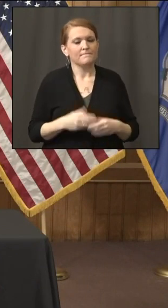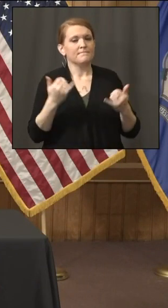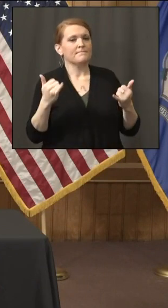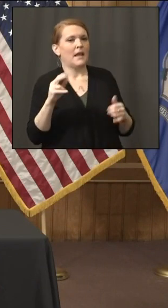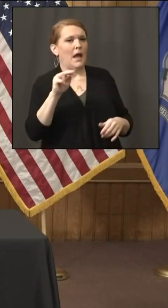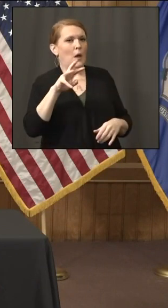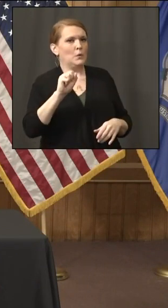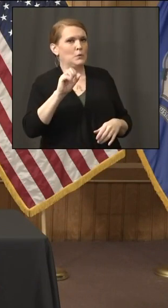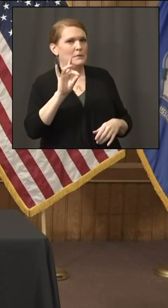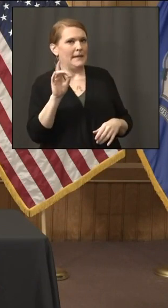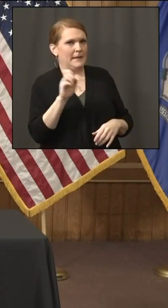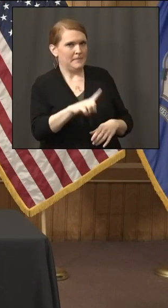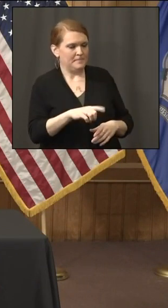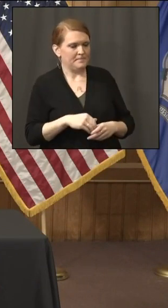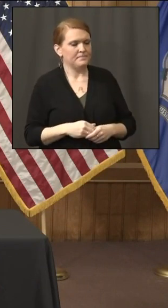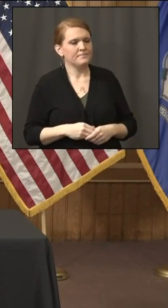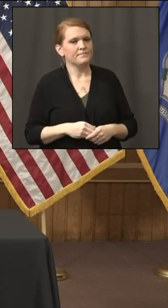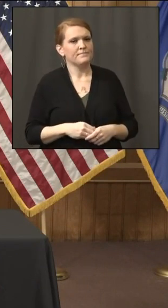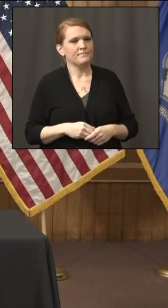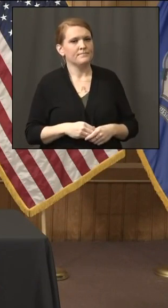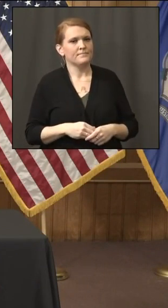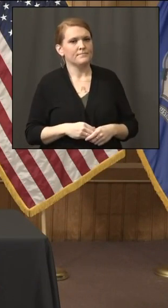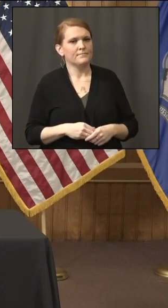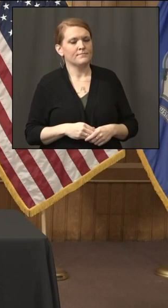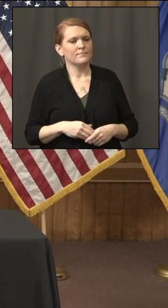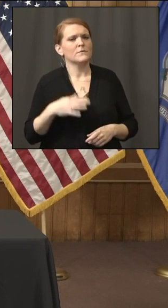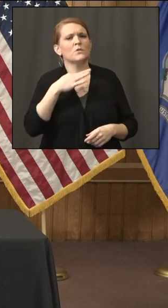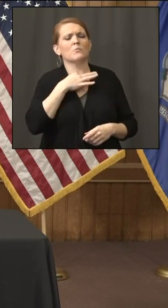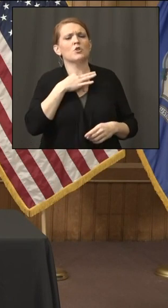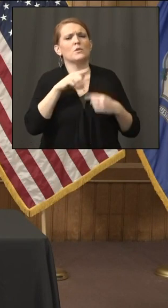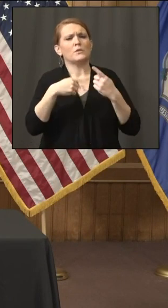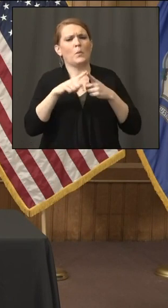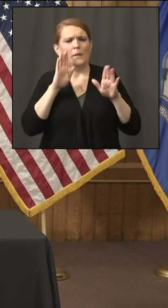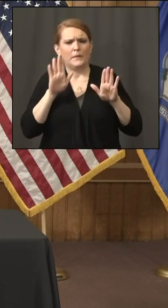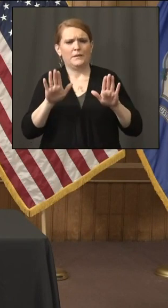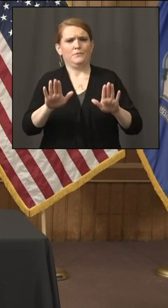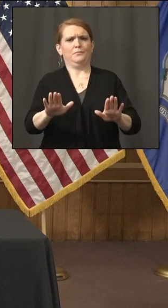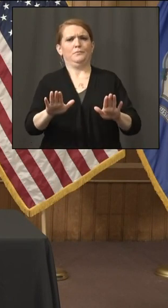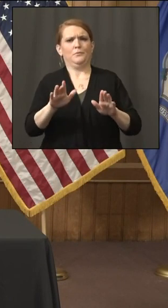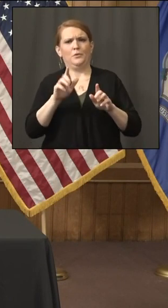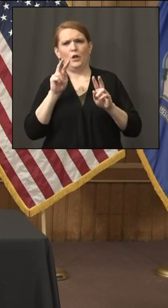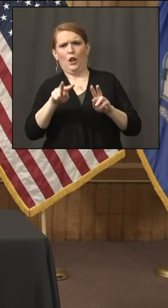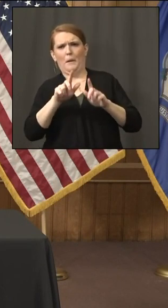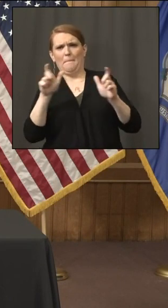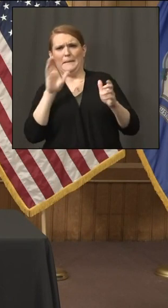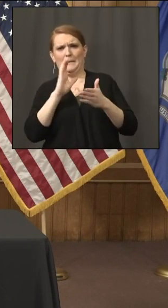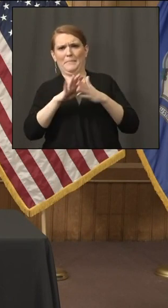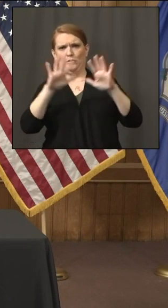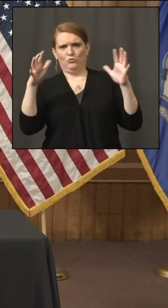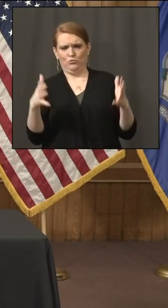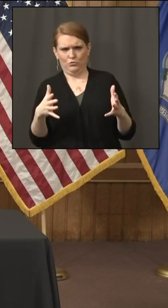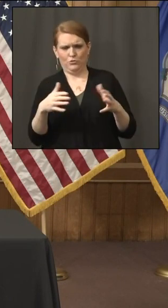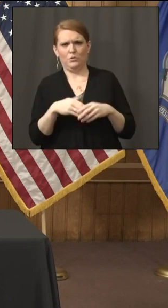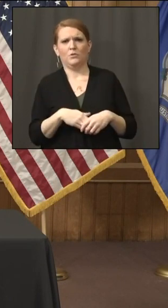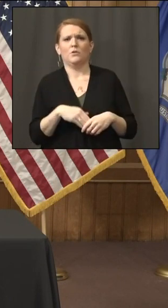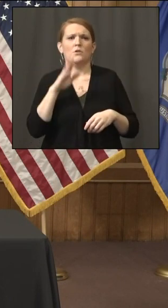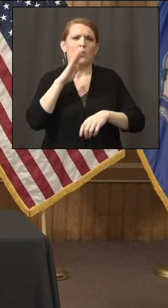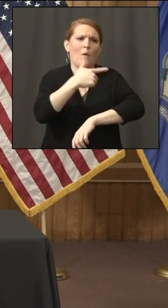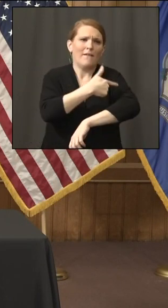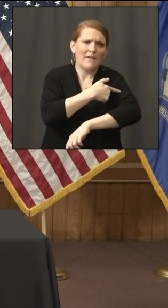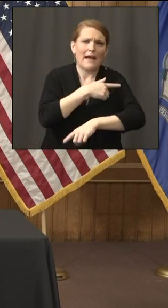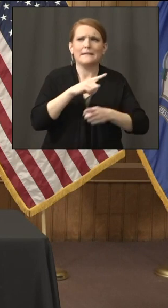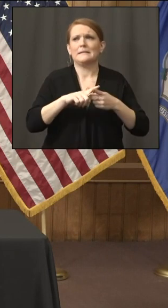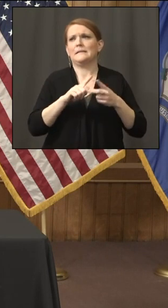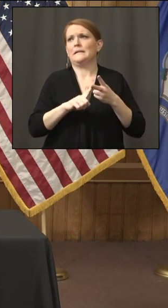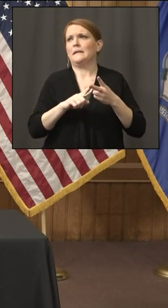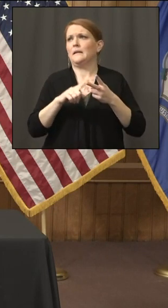Governor, when you look at the big picture from the vaccines rolling out from the aid and the money rolling out of Washington, D.C. to businesses and the people's